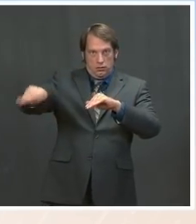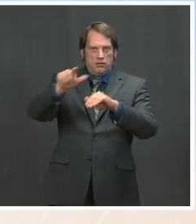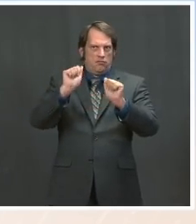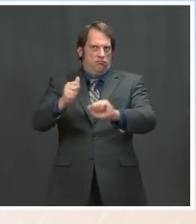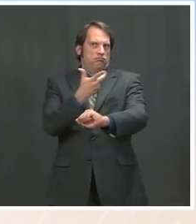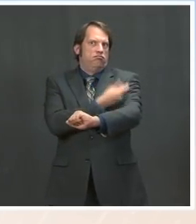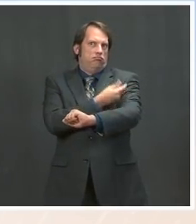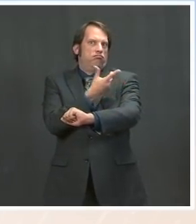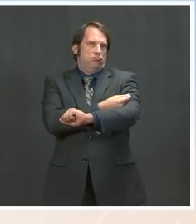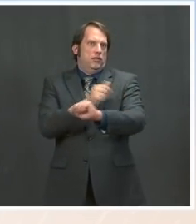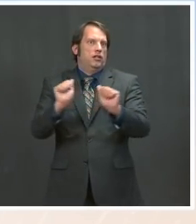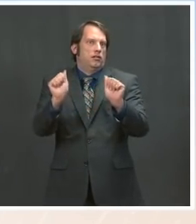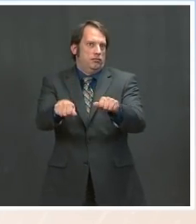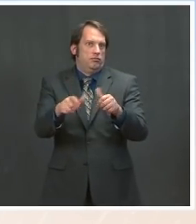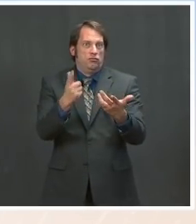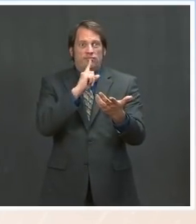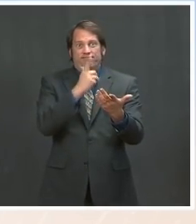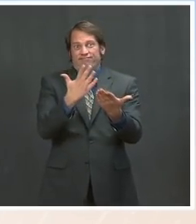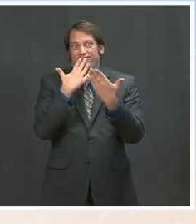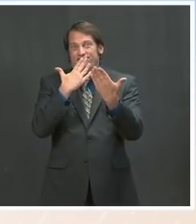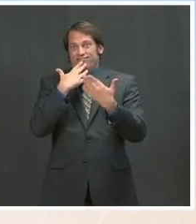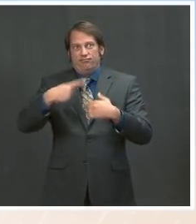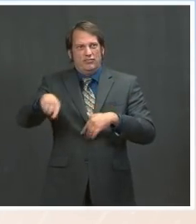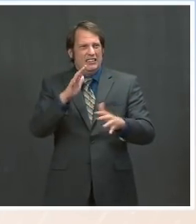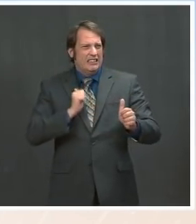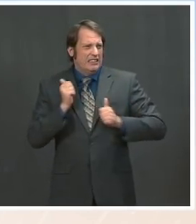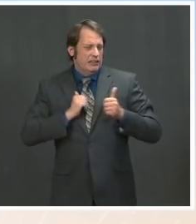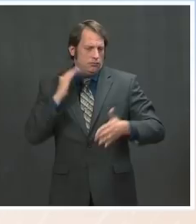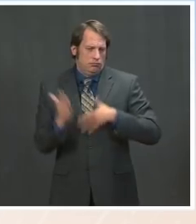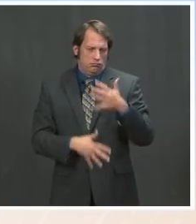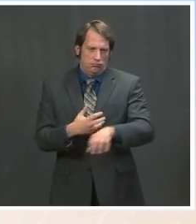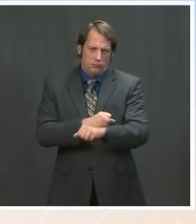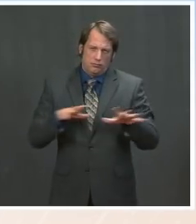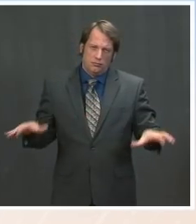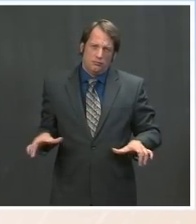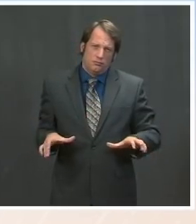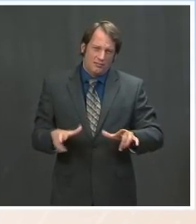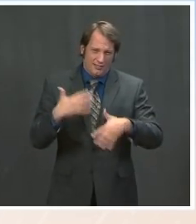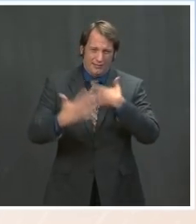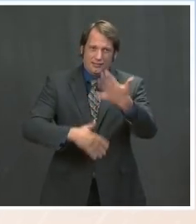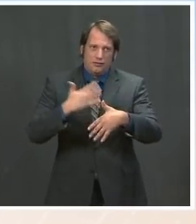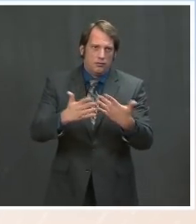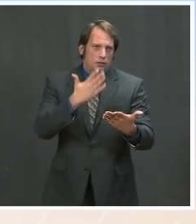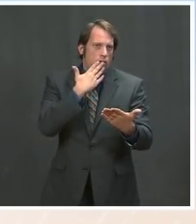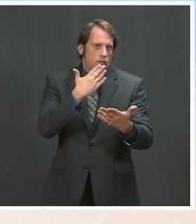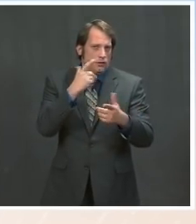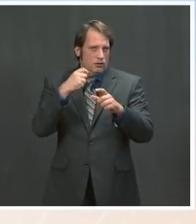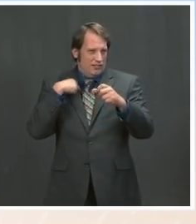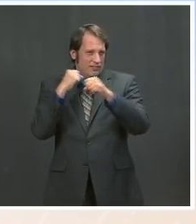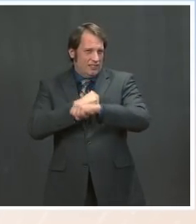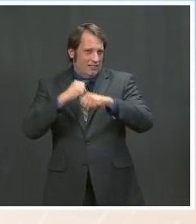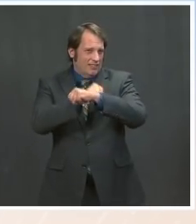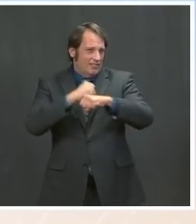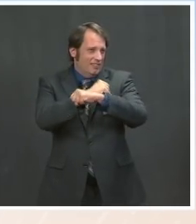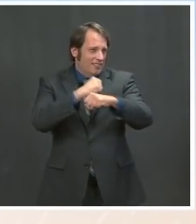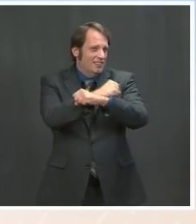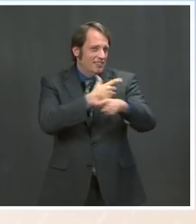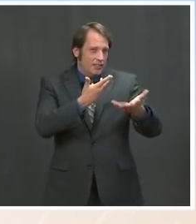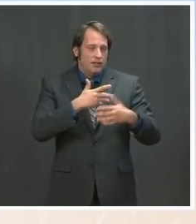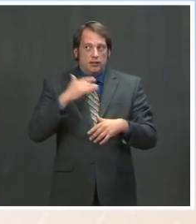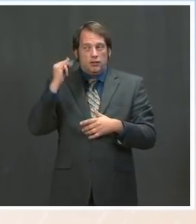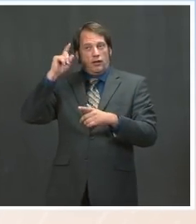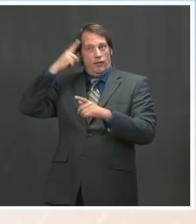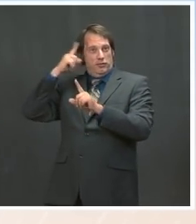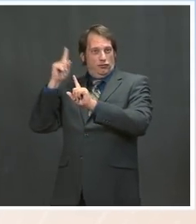Thanks to the aggressive action we have taken through our our wartime whole-of-government response. We have enough vaccine supply for all